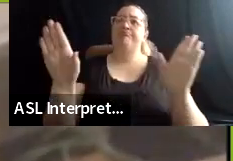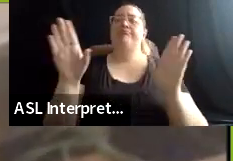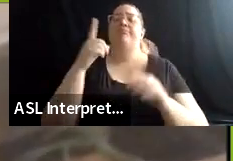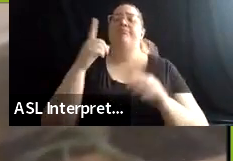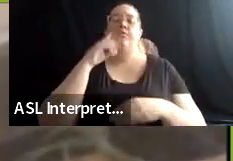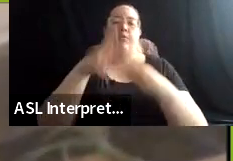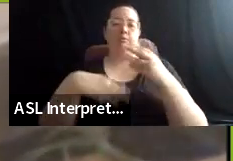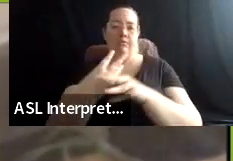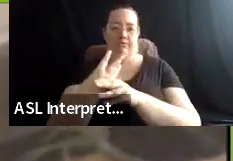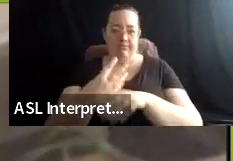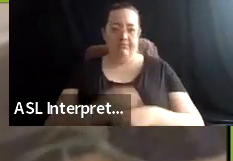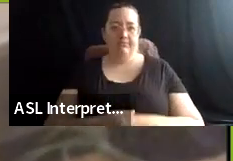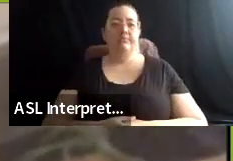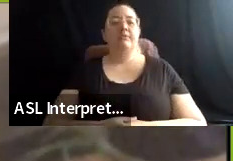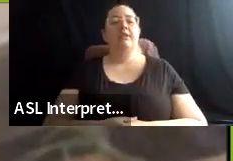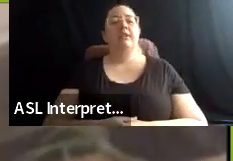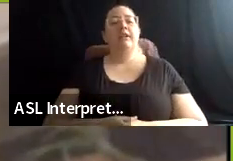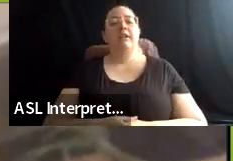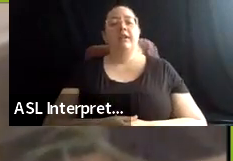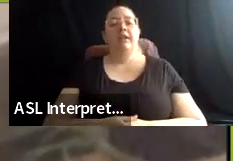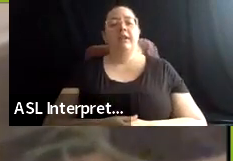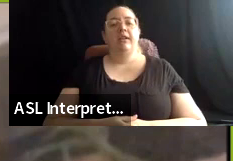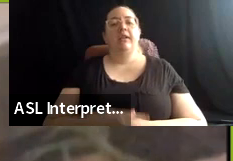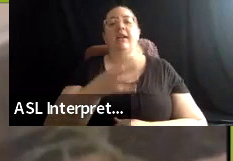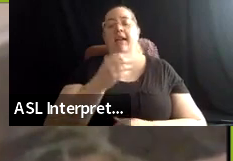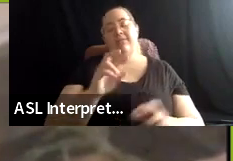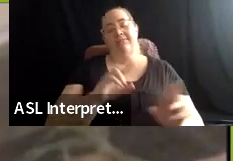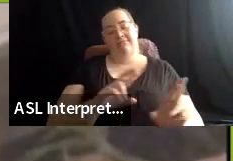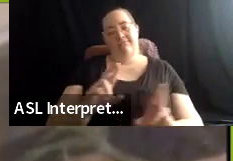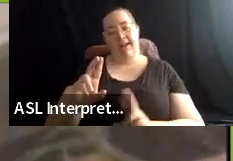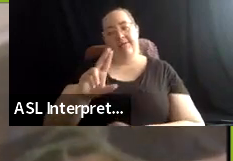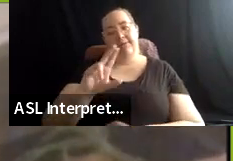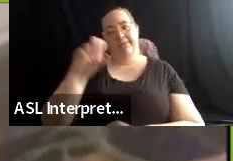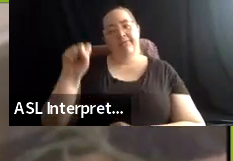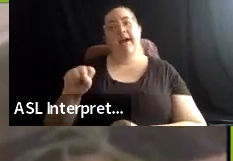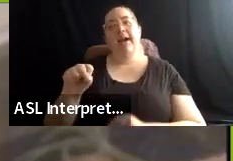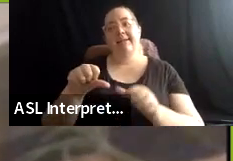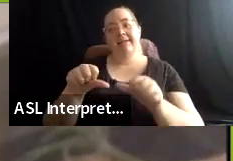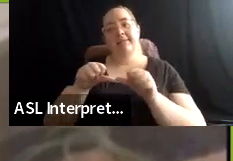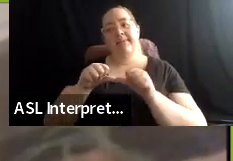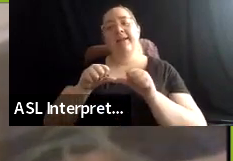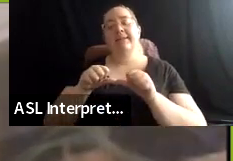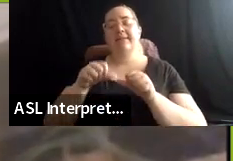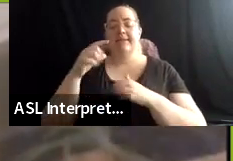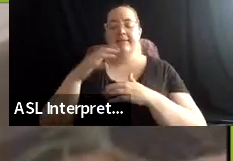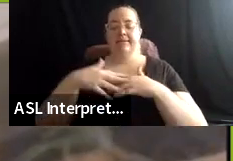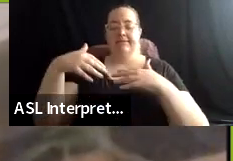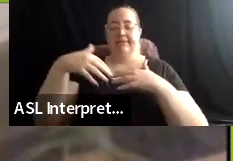And readying the US based indigenous performing arts sector.